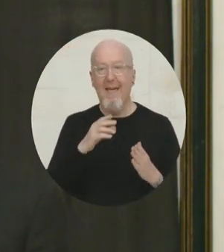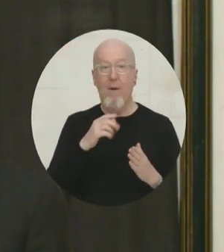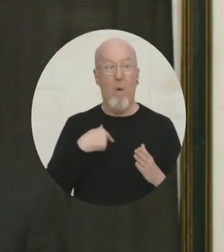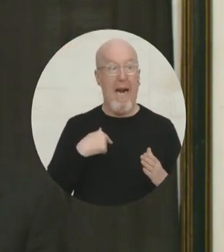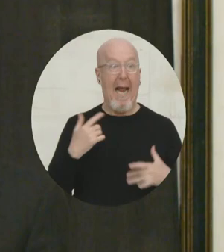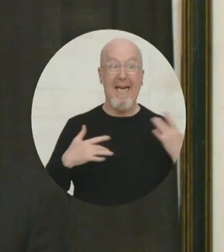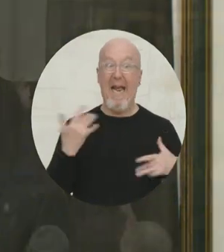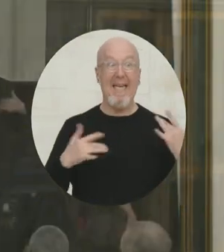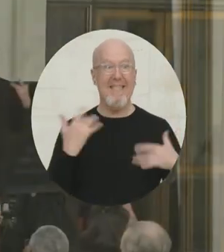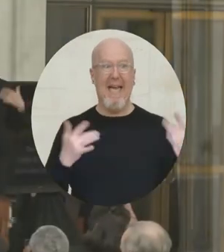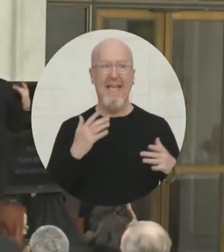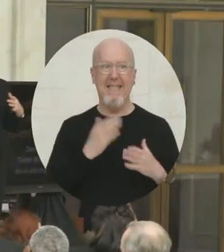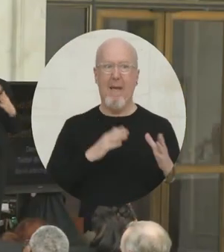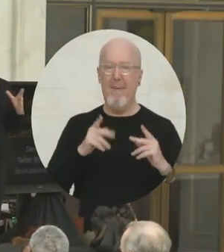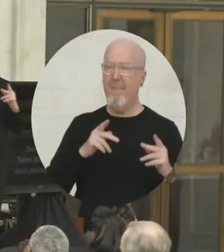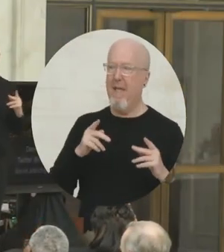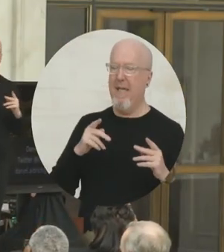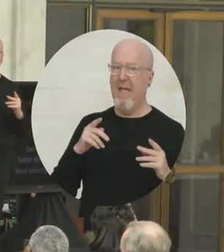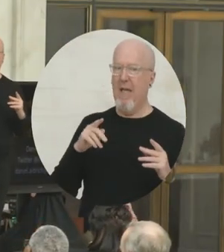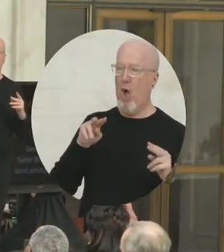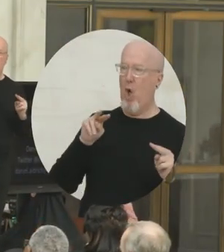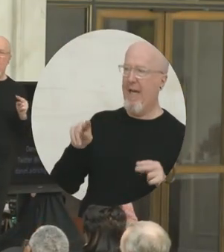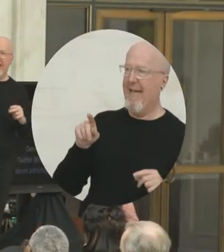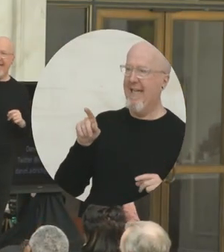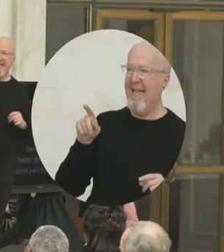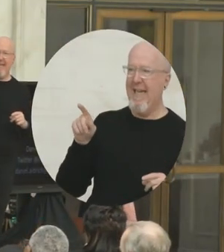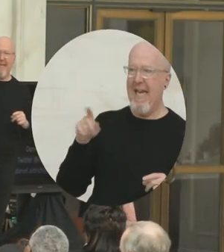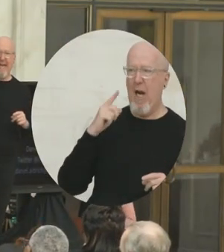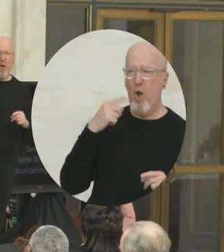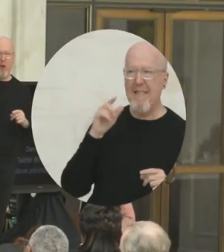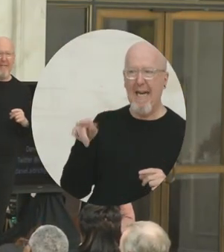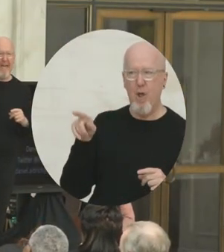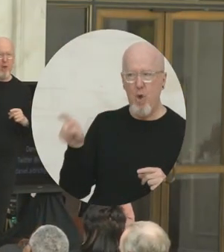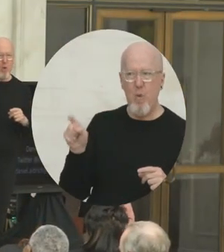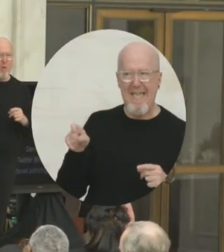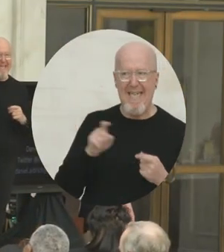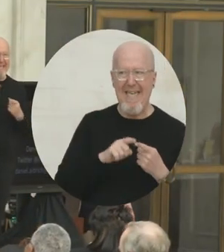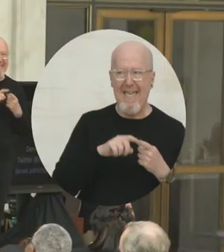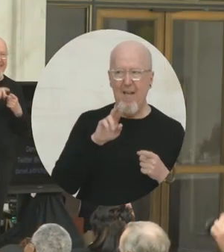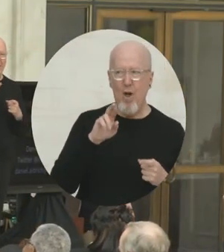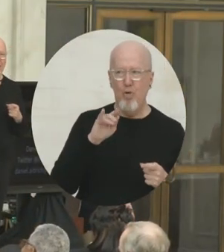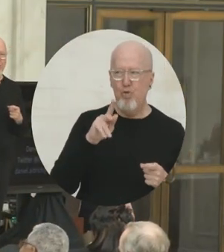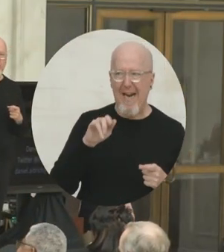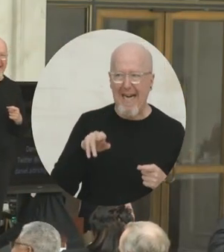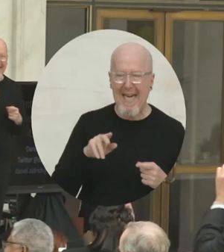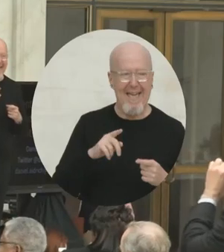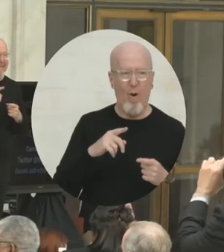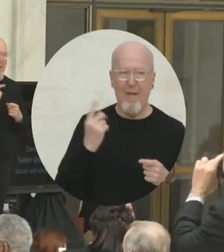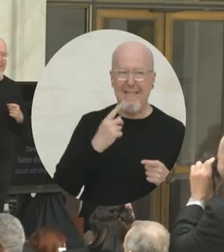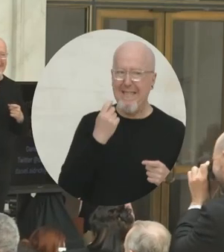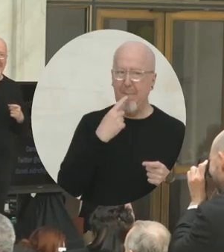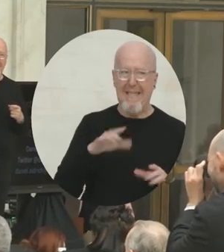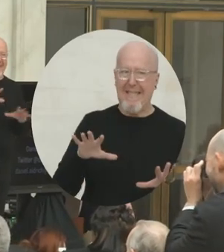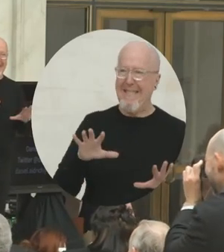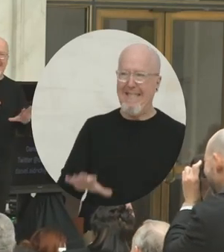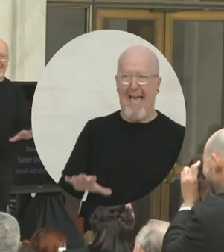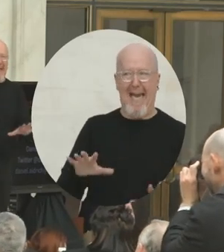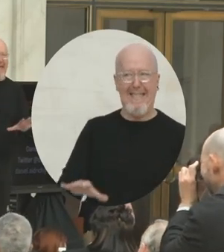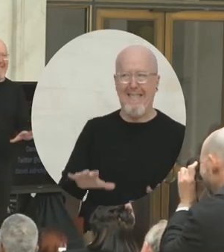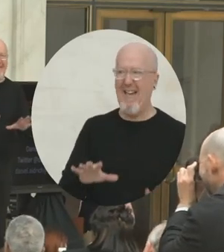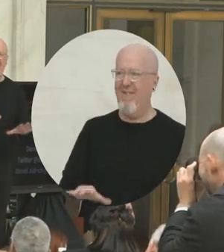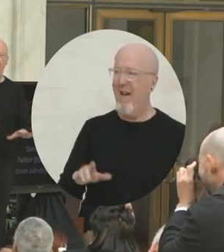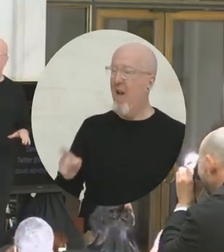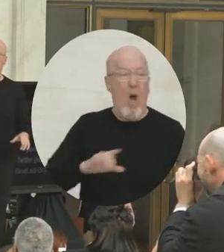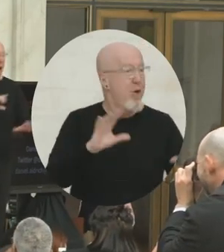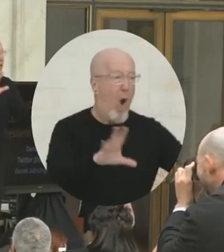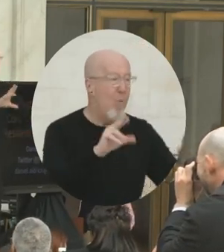like, I see a real powerful combination of Ritalin and some kind of, you know, that would really help you succeed. And